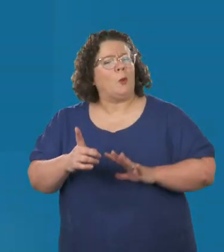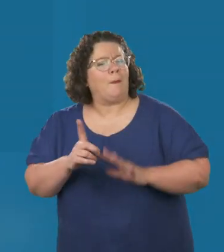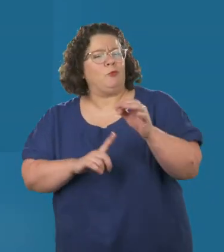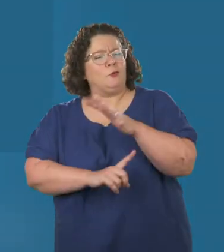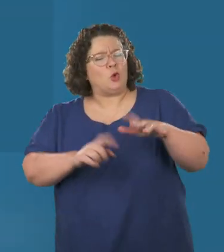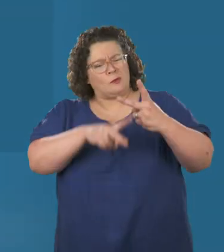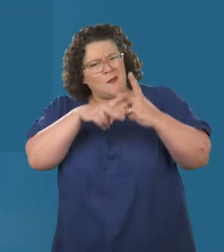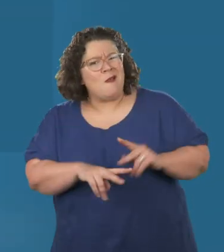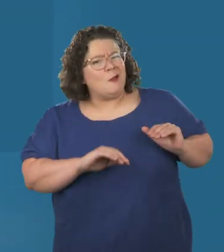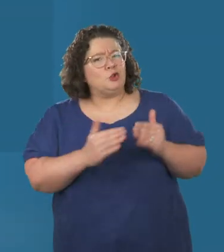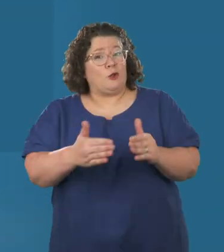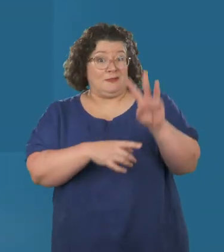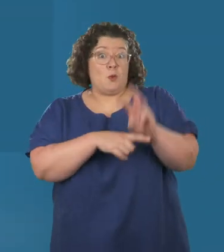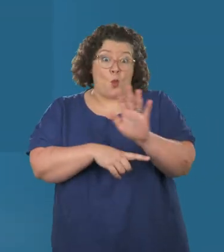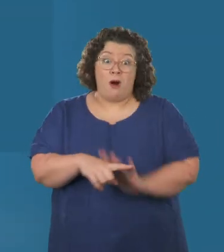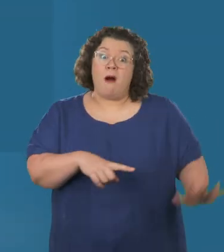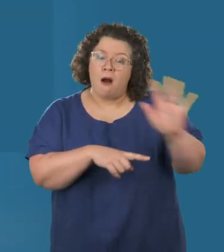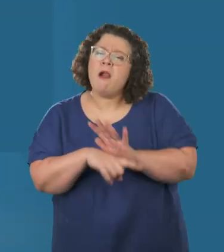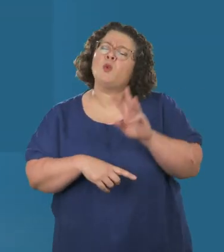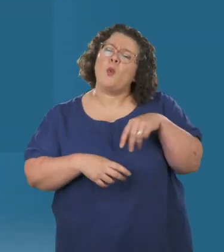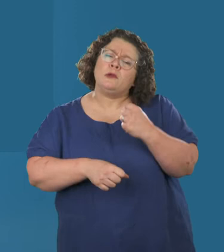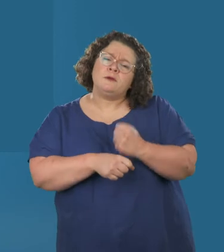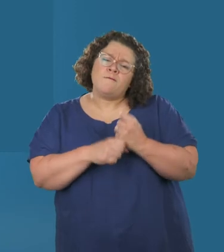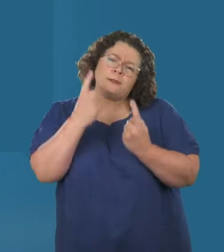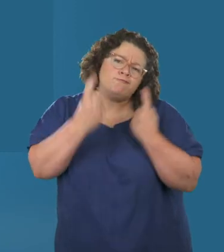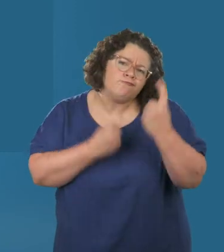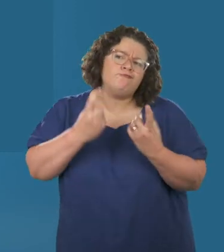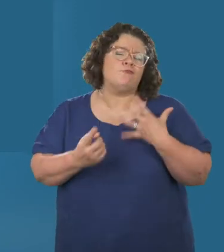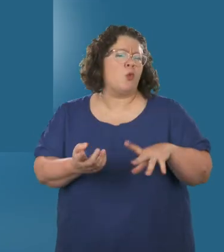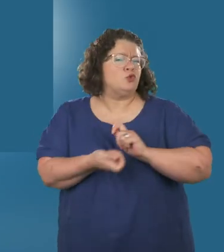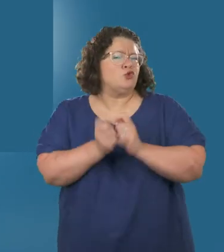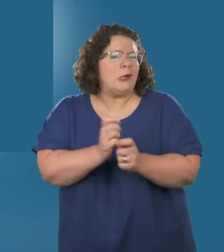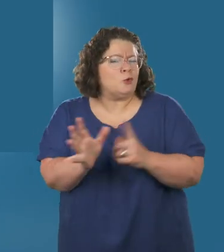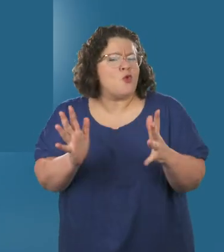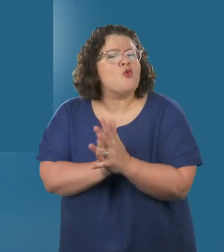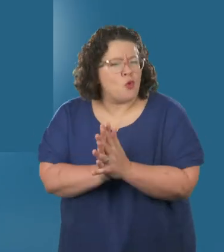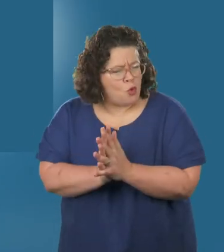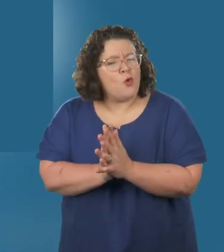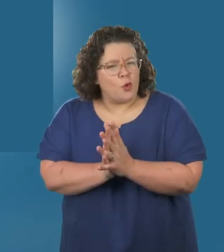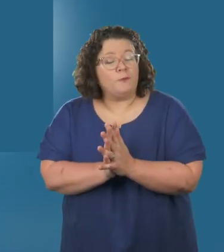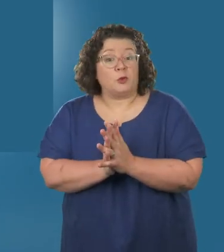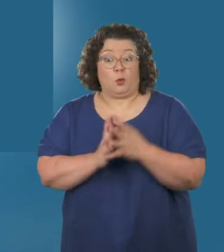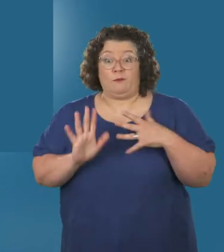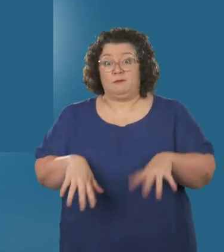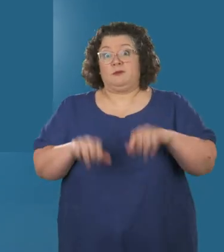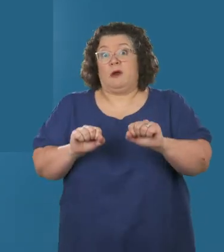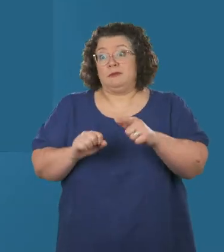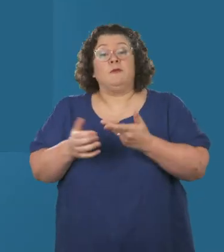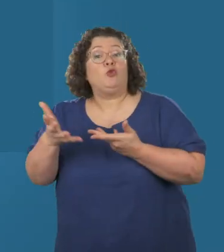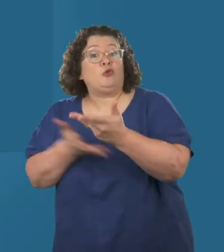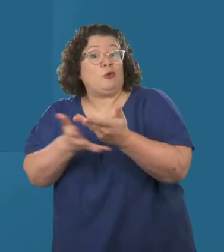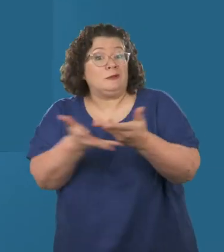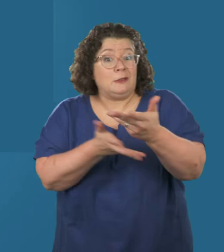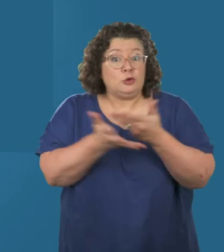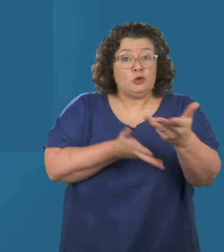To continue improving social care services in Wales, the Welsh Government is thinking about making some changes to the law. We have